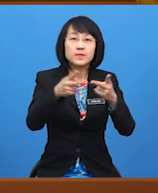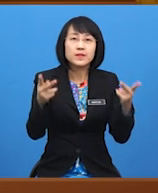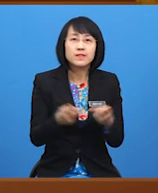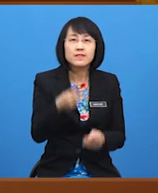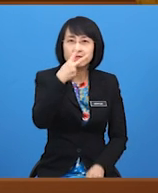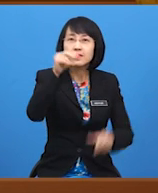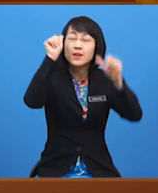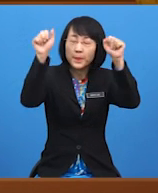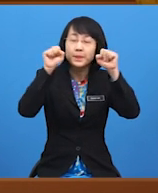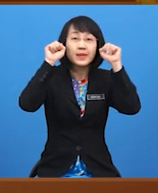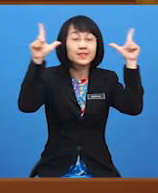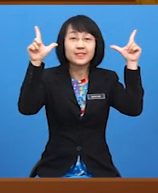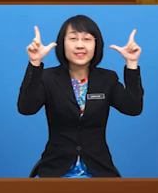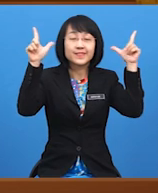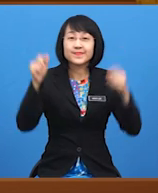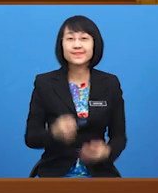amazing.